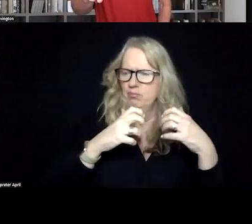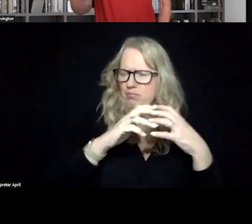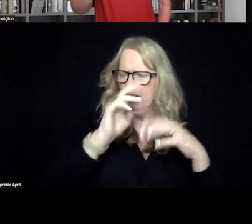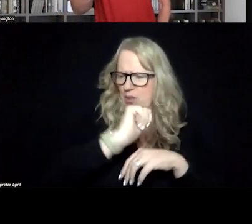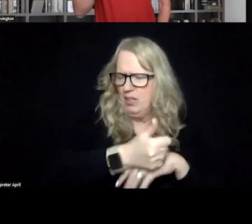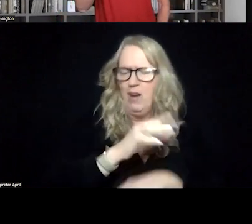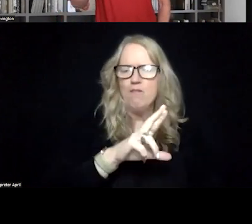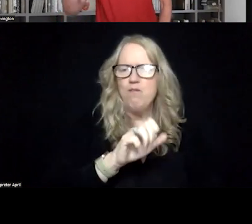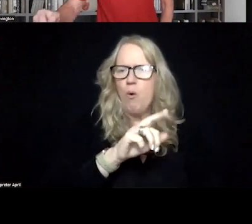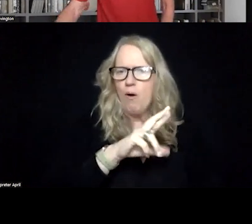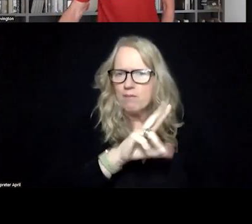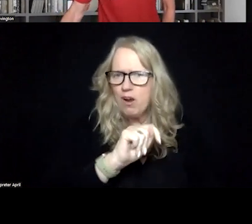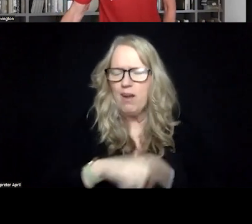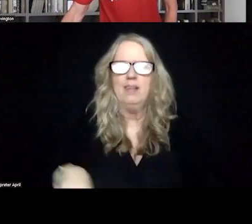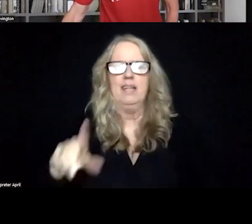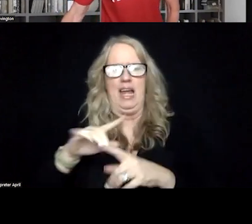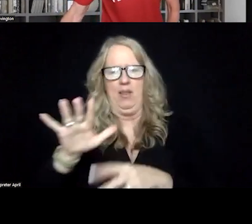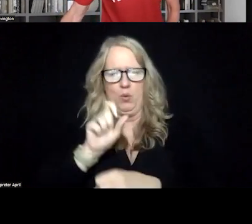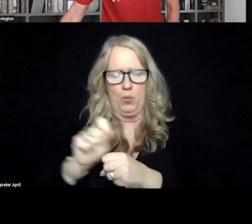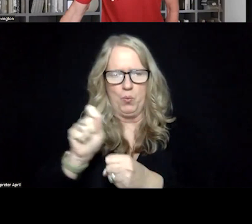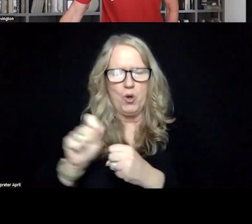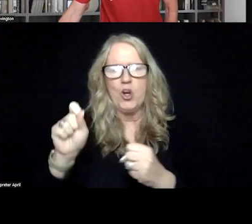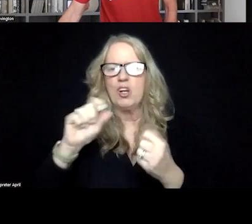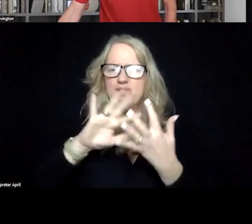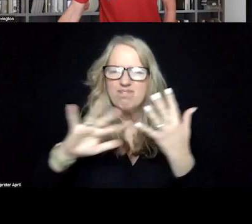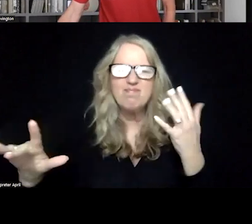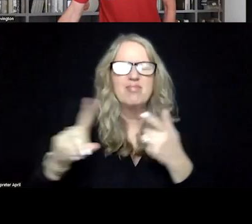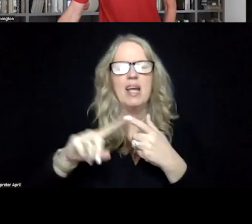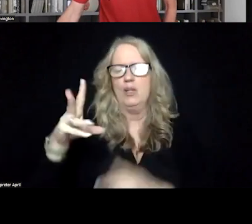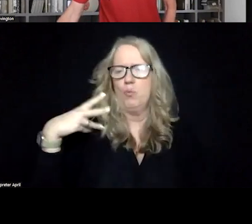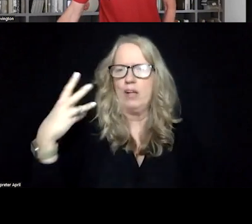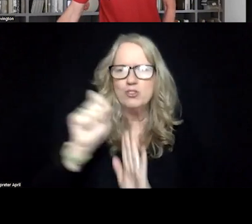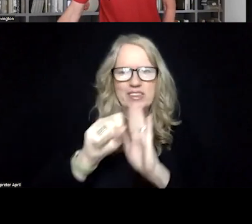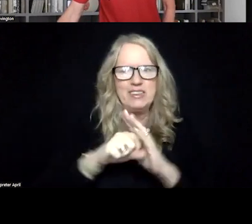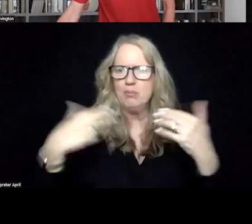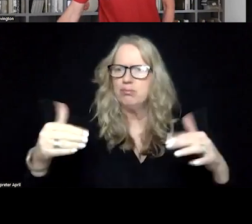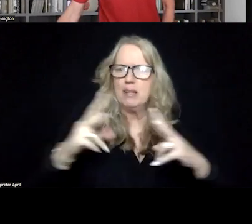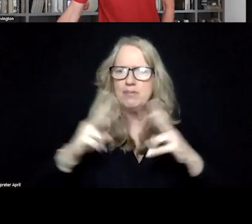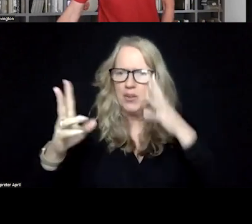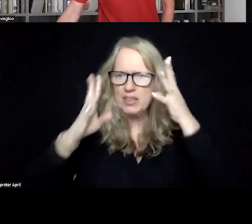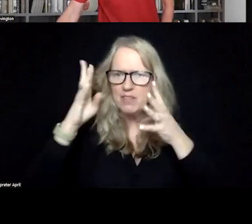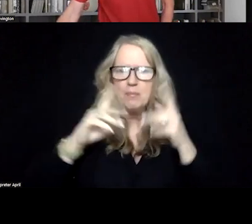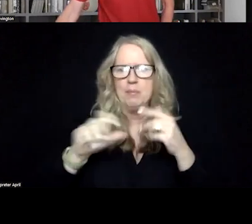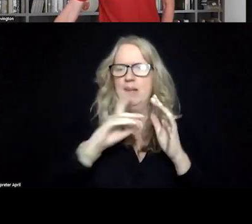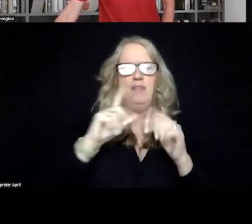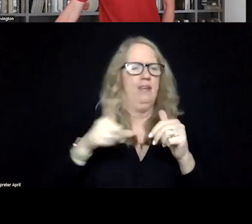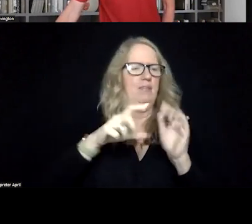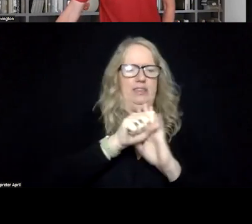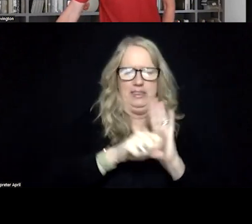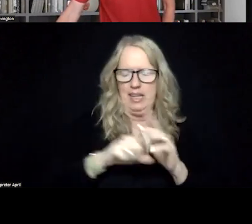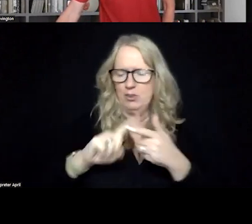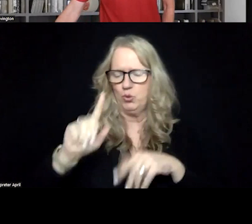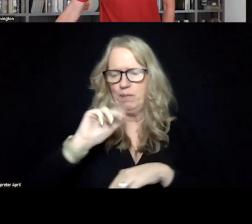could go on and on. The work you've done with Rep. Orwell and Washington State has been so innovative, the first state to fund 988